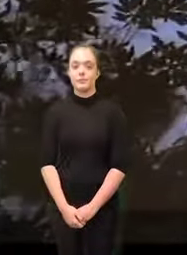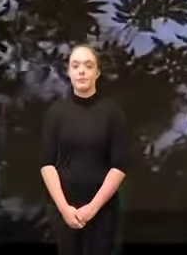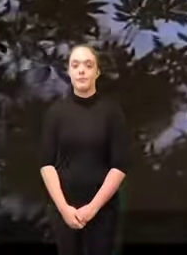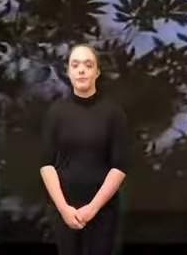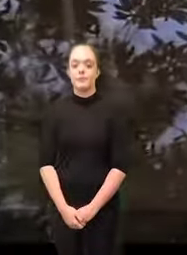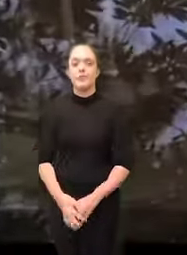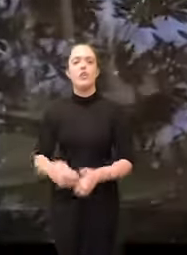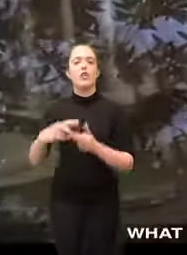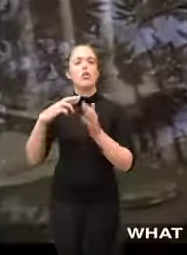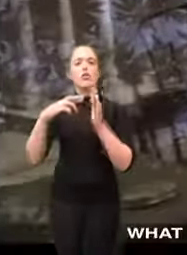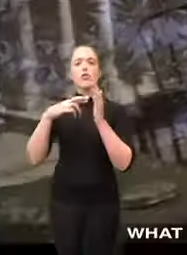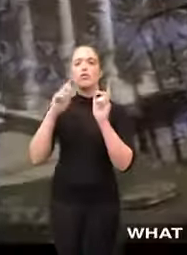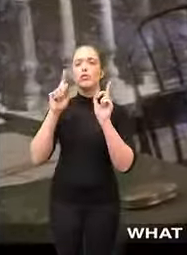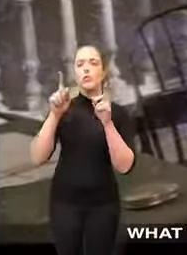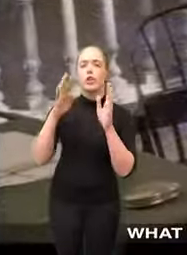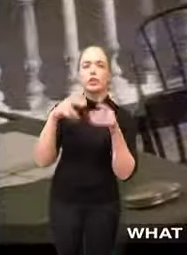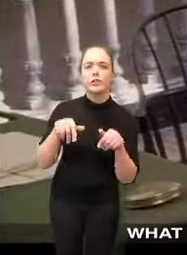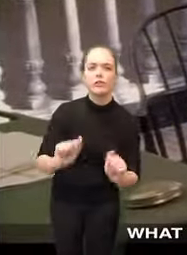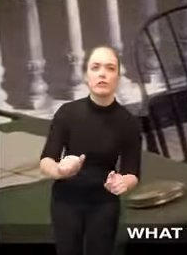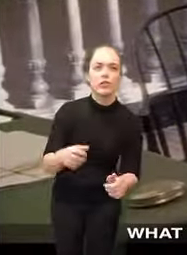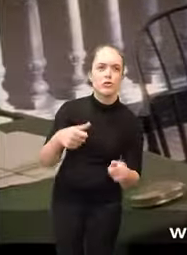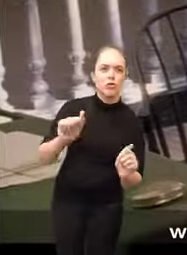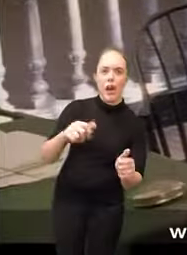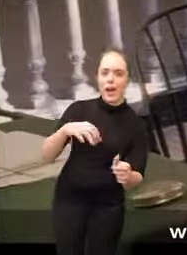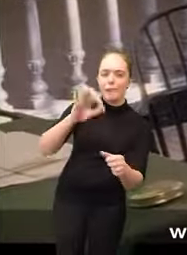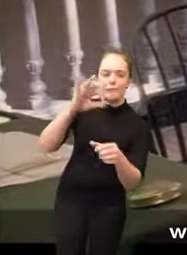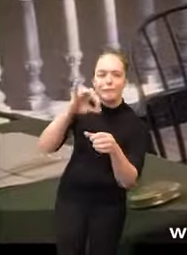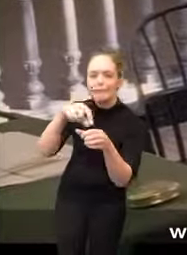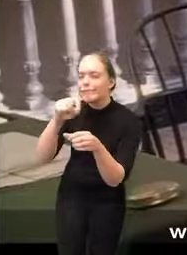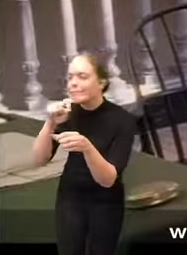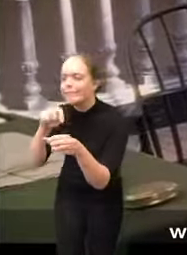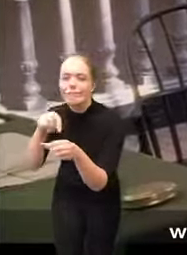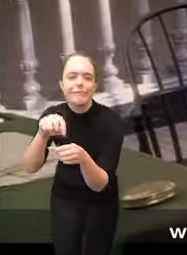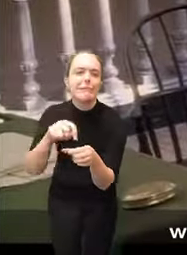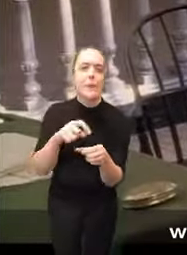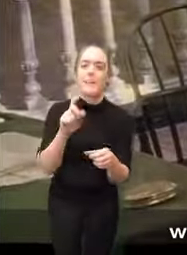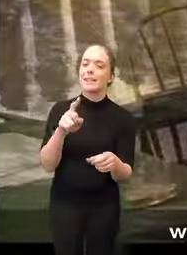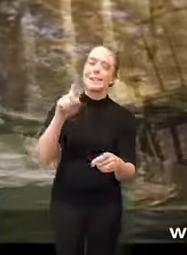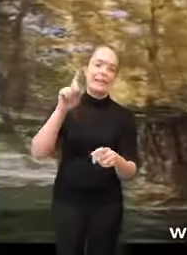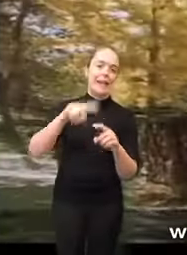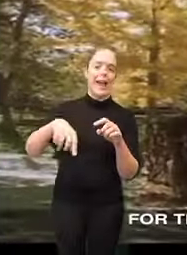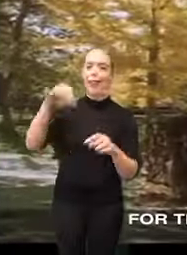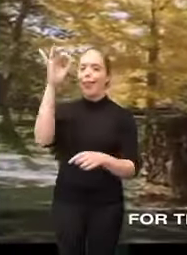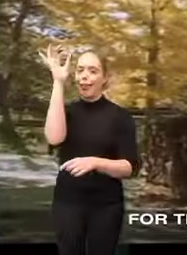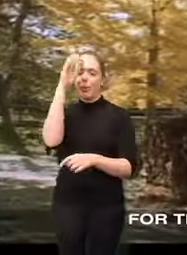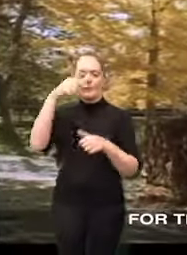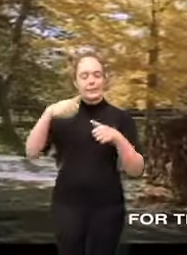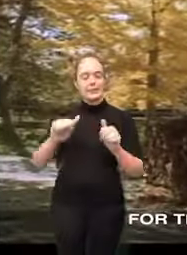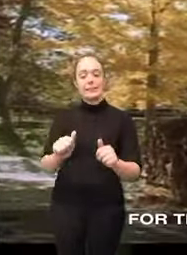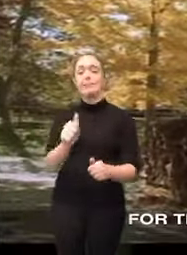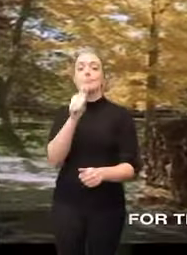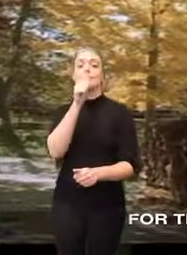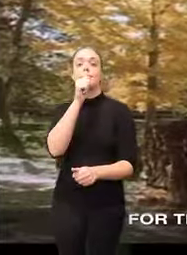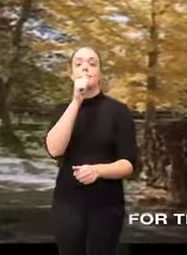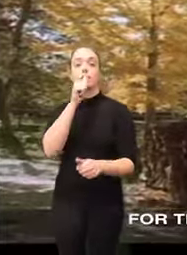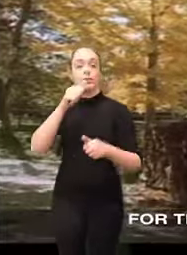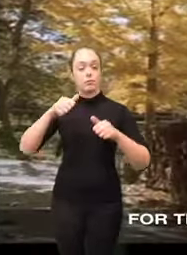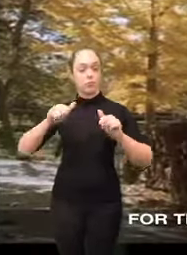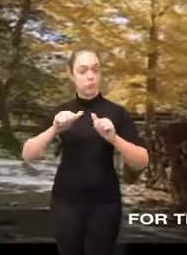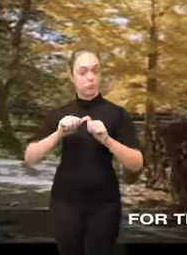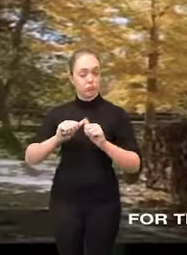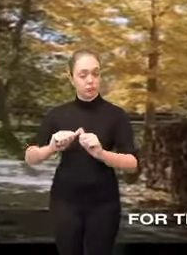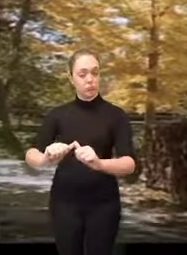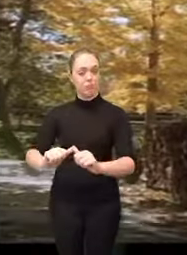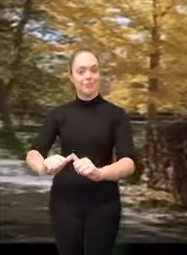reporters trying to figure out what the delegates are doing have to contend with shadows as well for the total news blackout